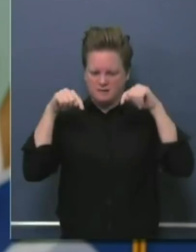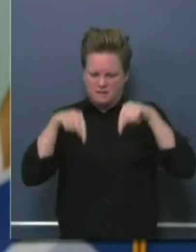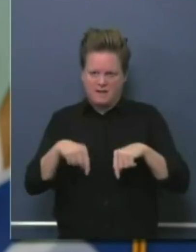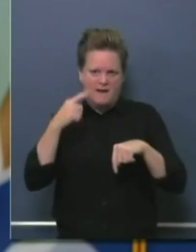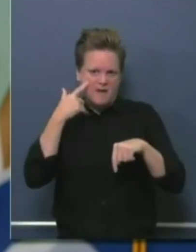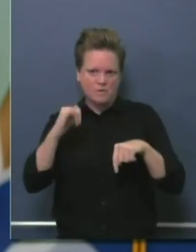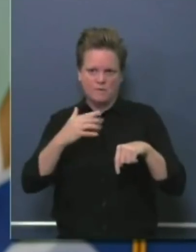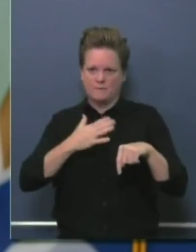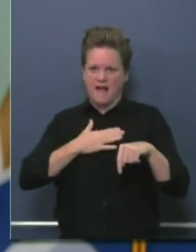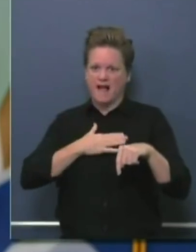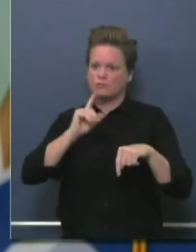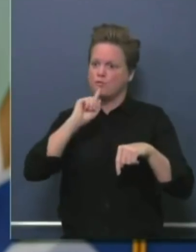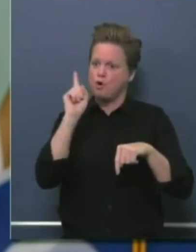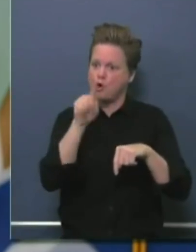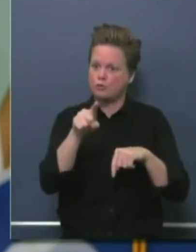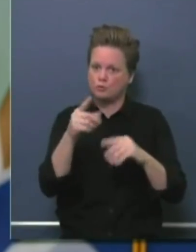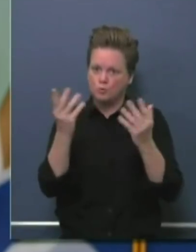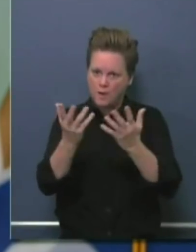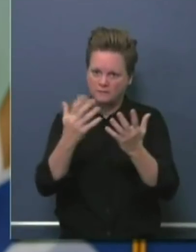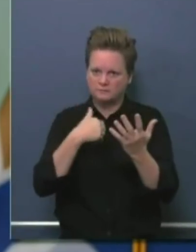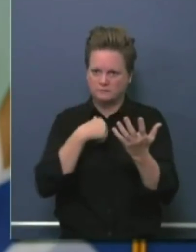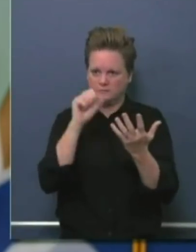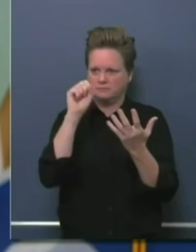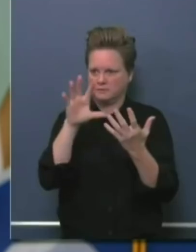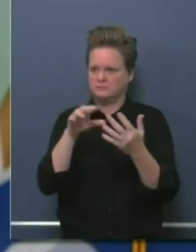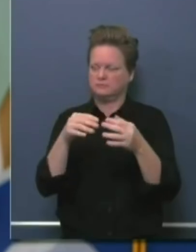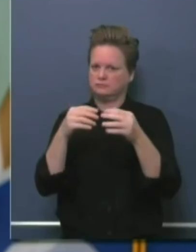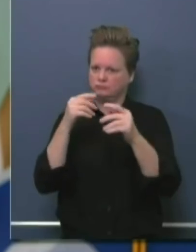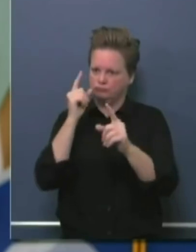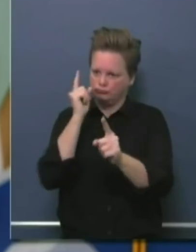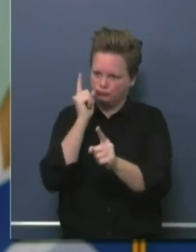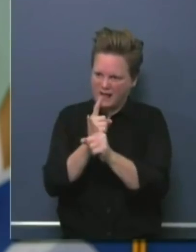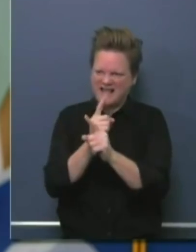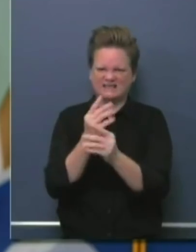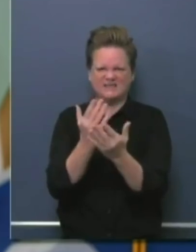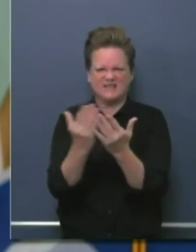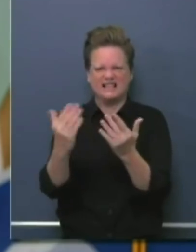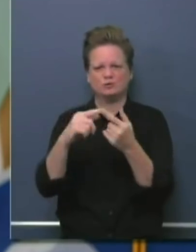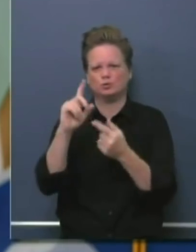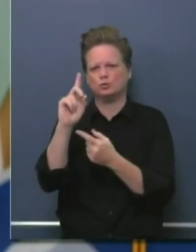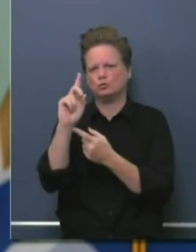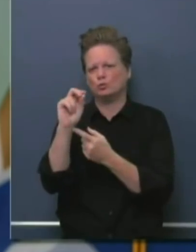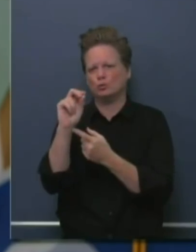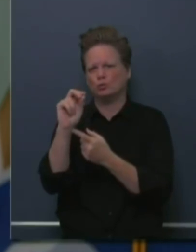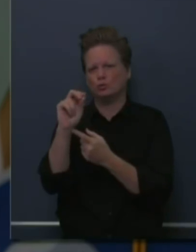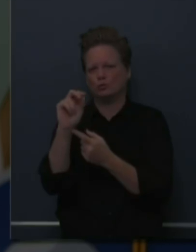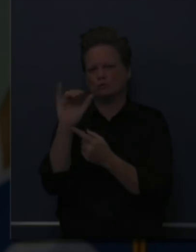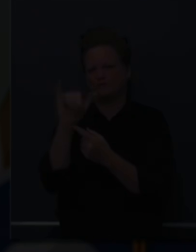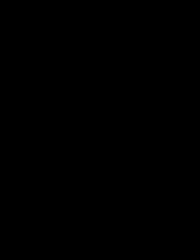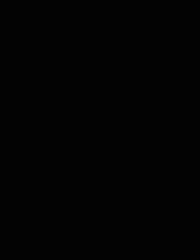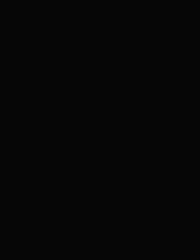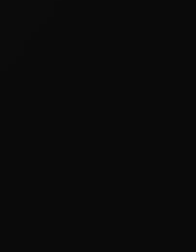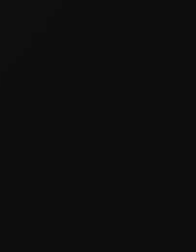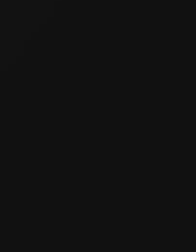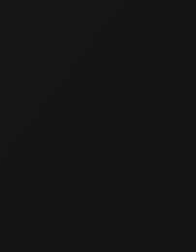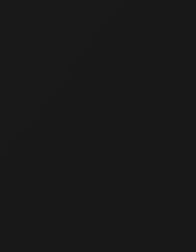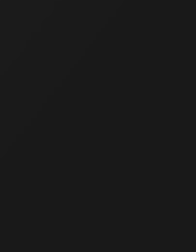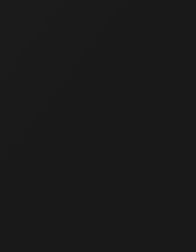healthy step in the right direction, critical step in the right direction as we move into this phase two.